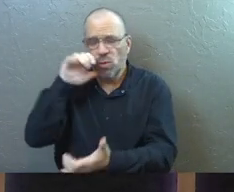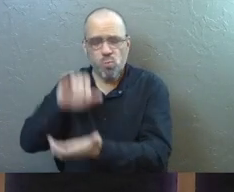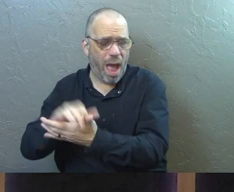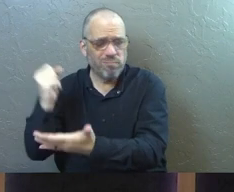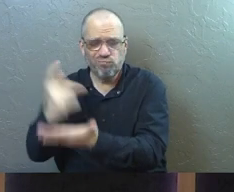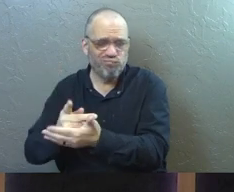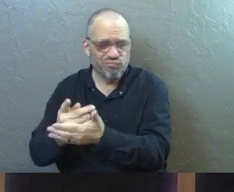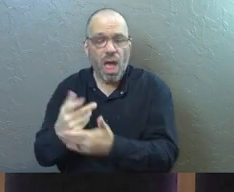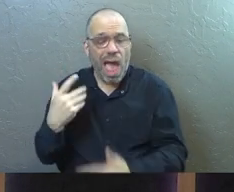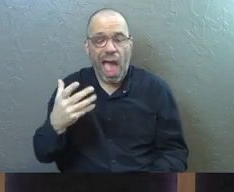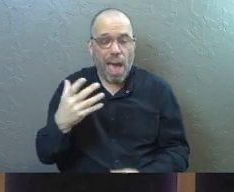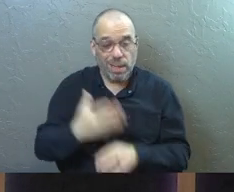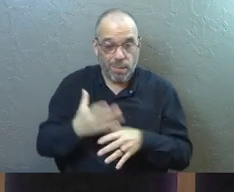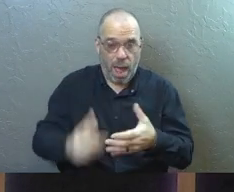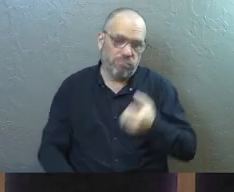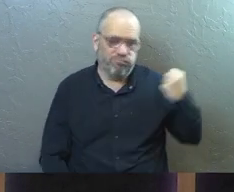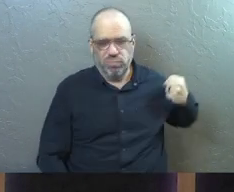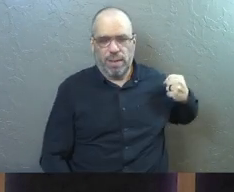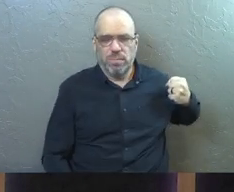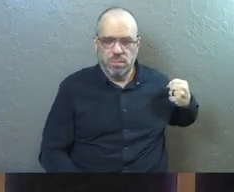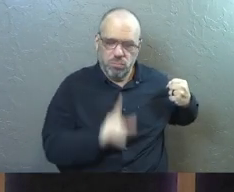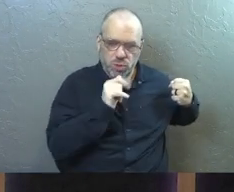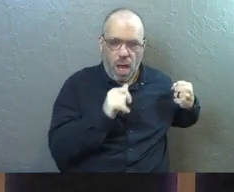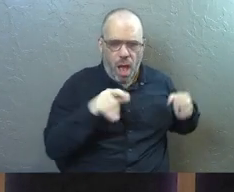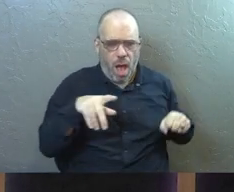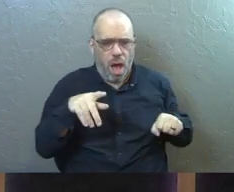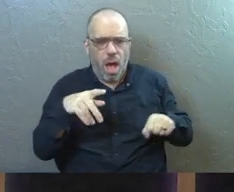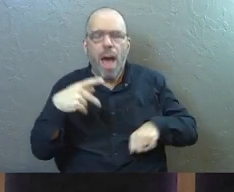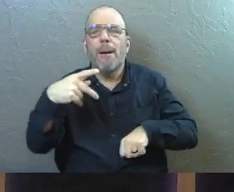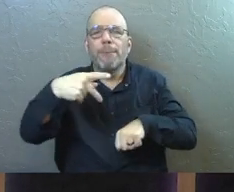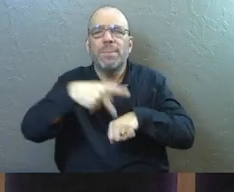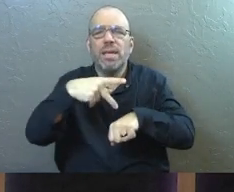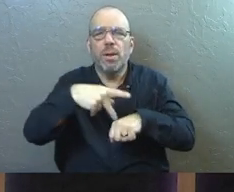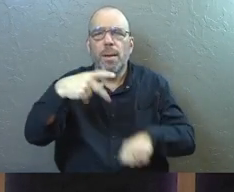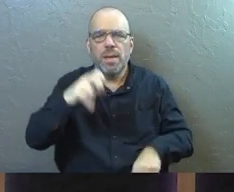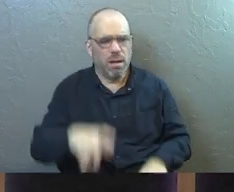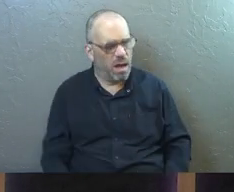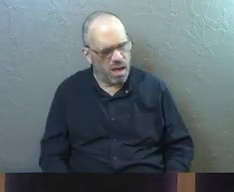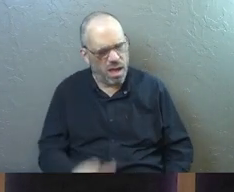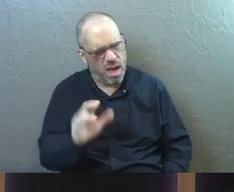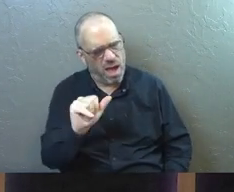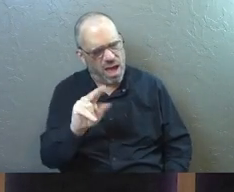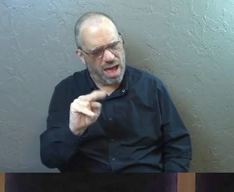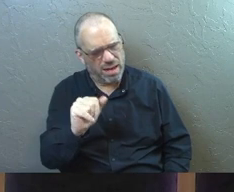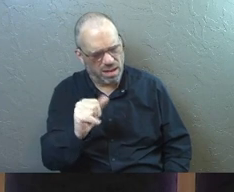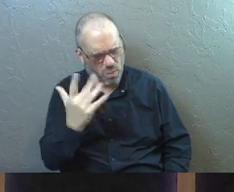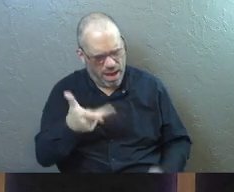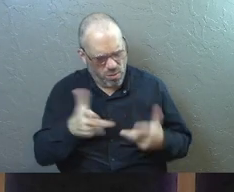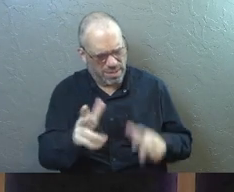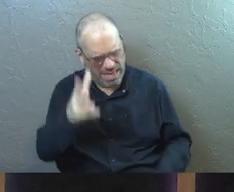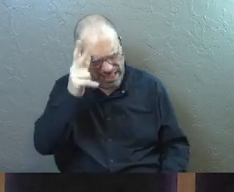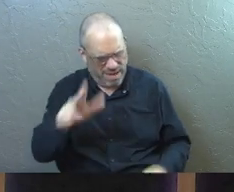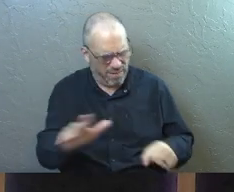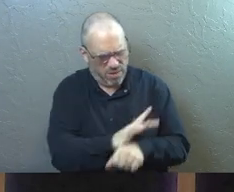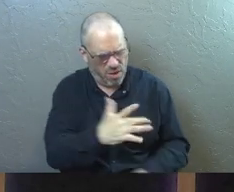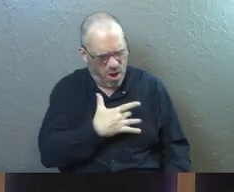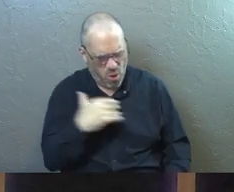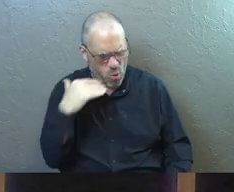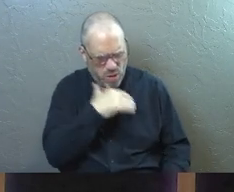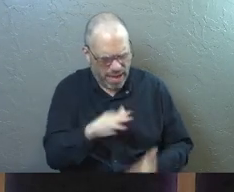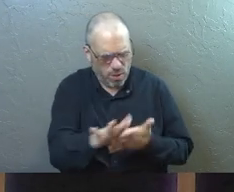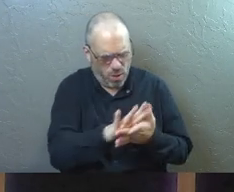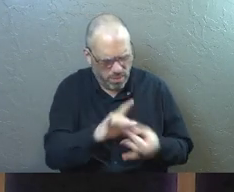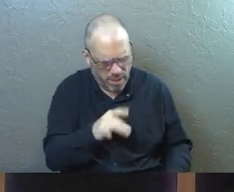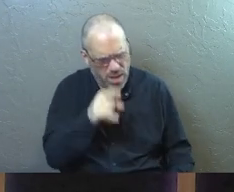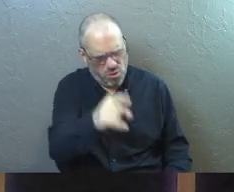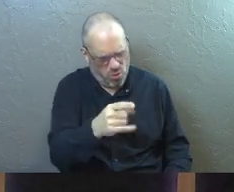consent and he kept the rest. Then Peter said, Ananias, why have you let Satan fill your heart? You lied to the